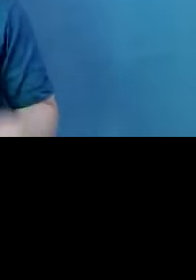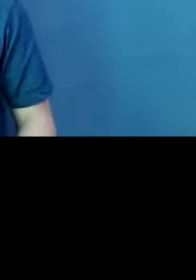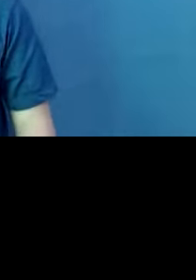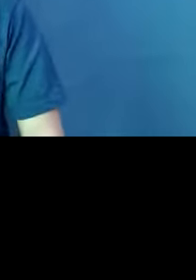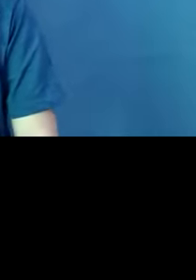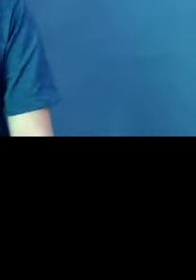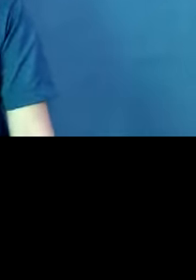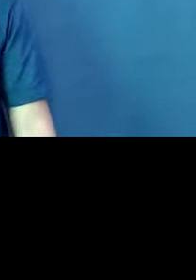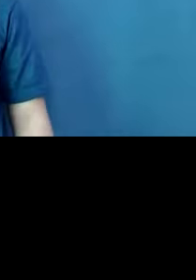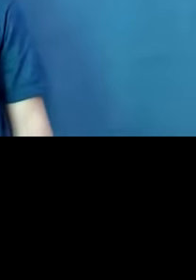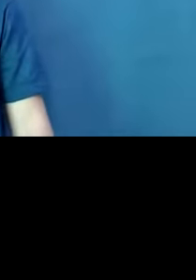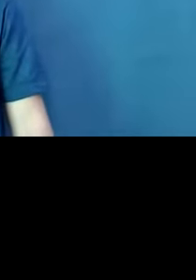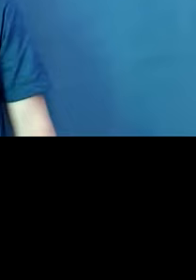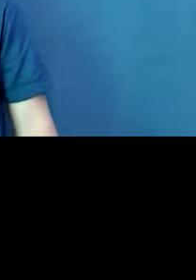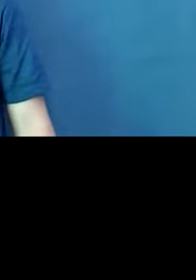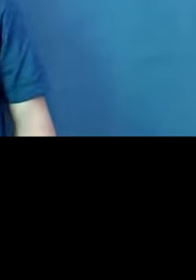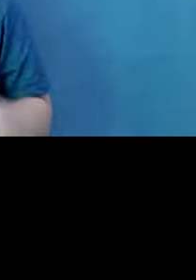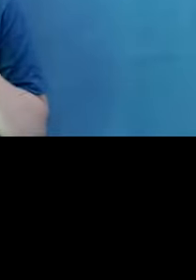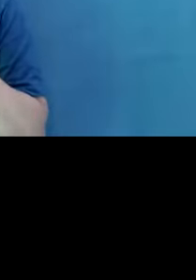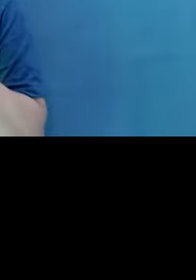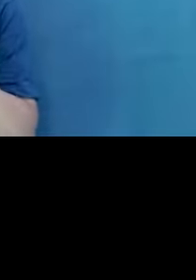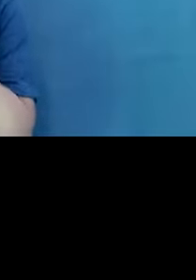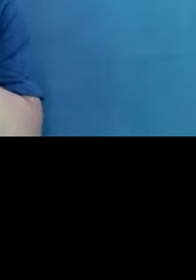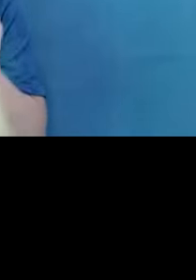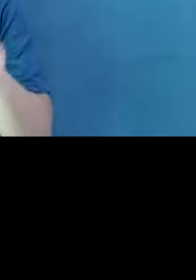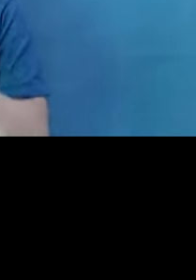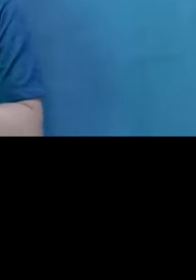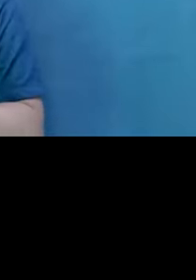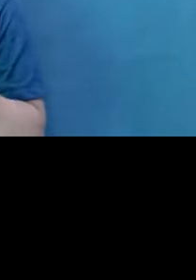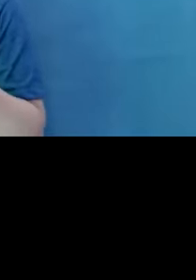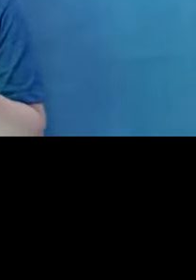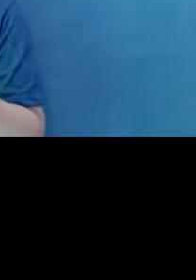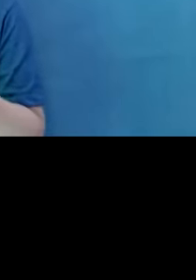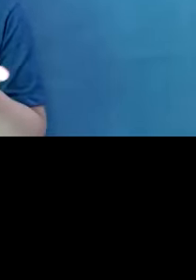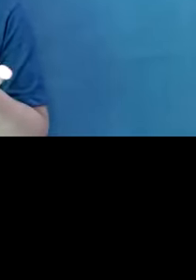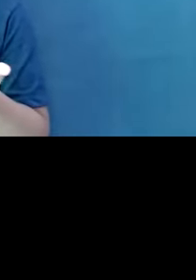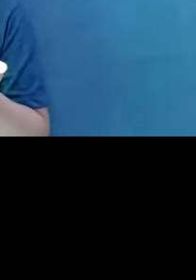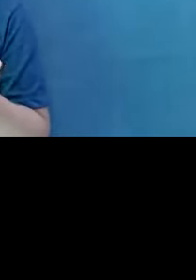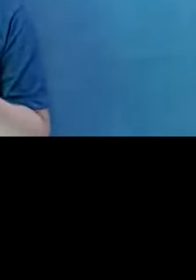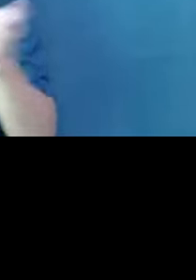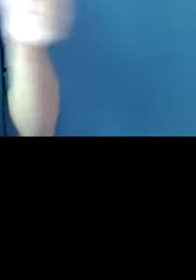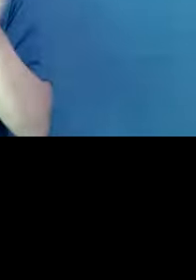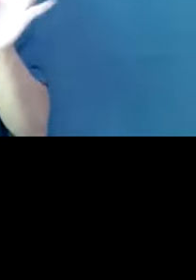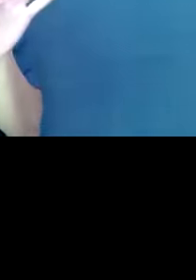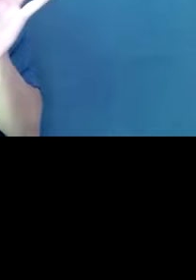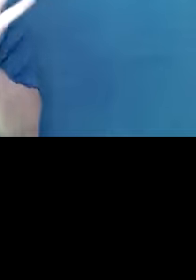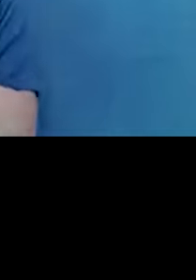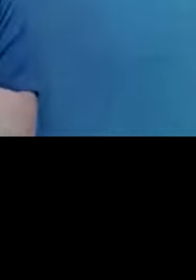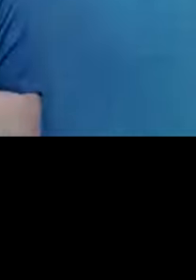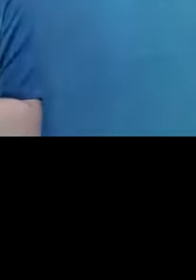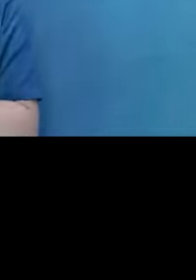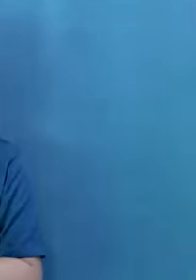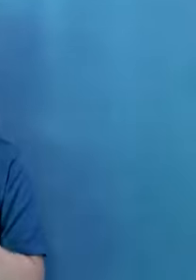Yes. So really the answer is to have the local interpreter and an